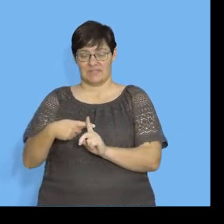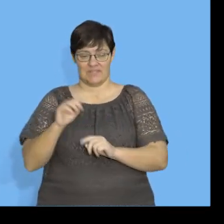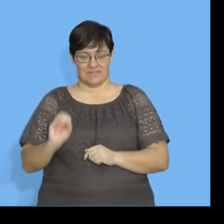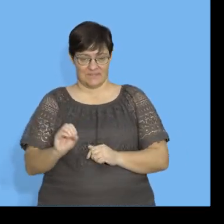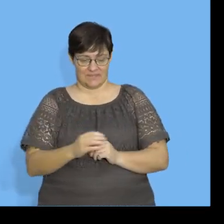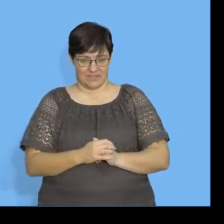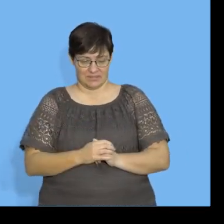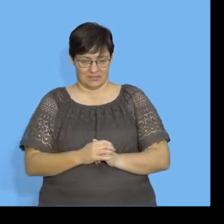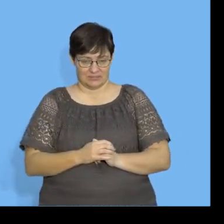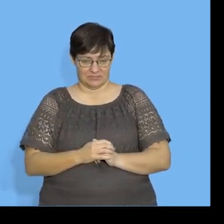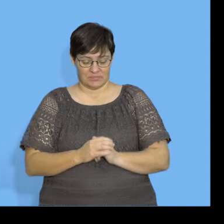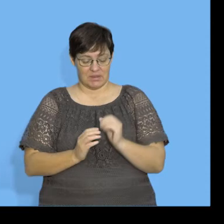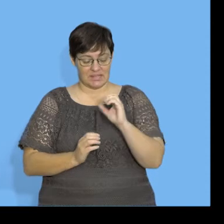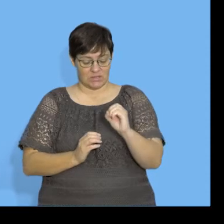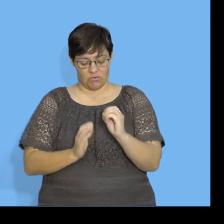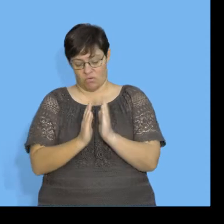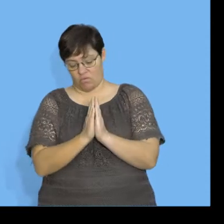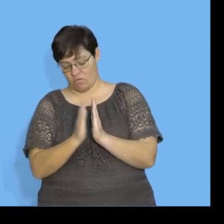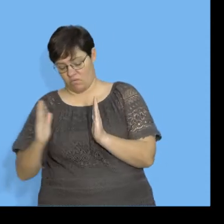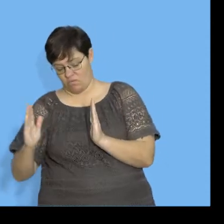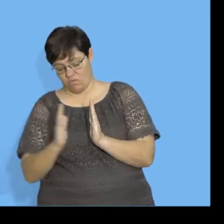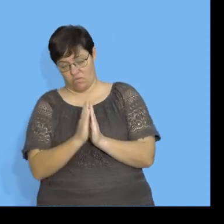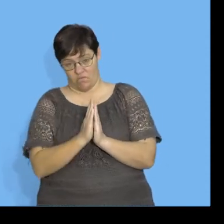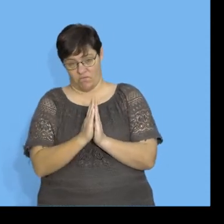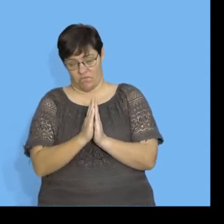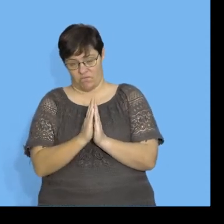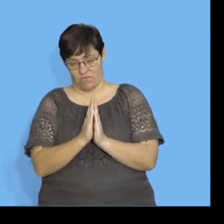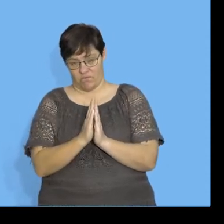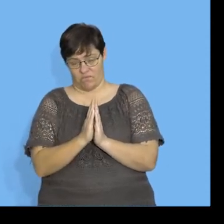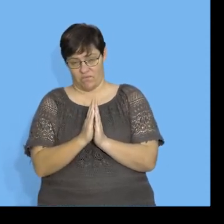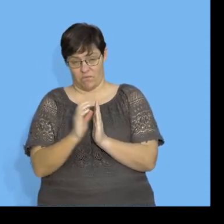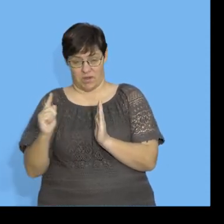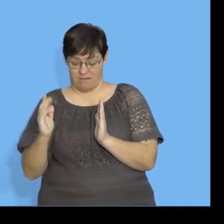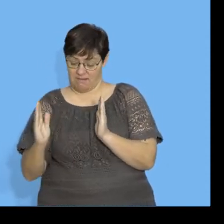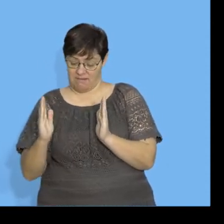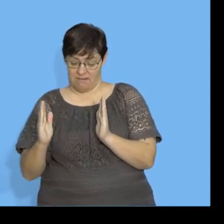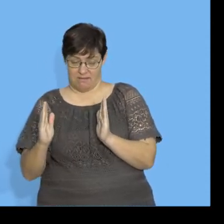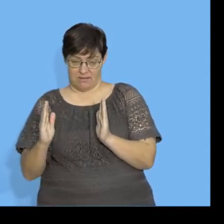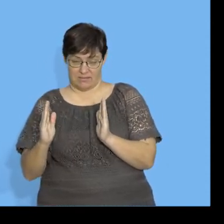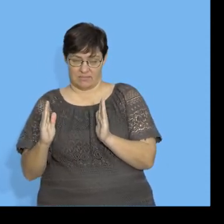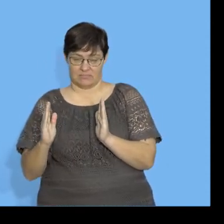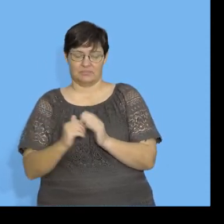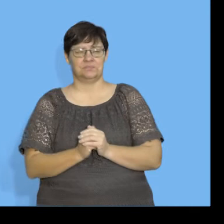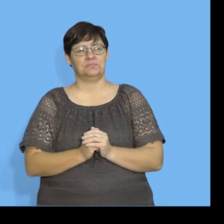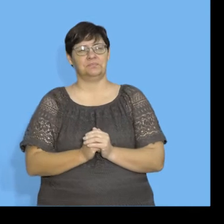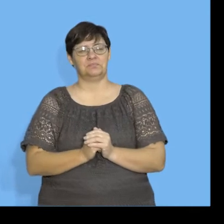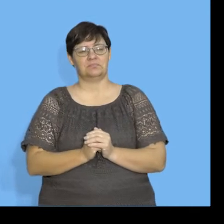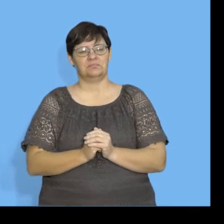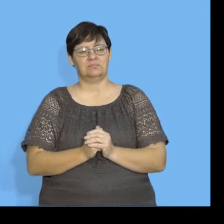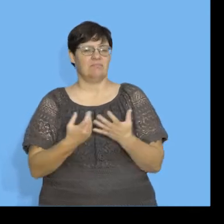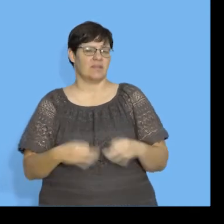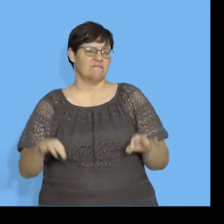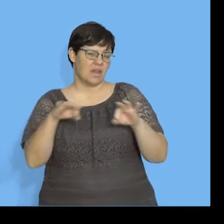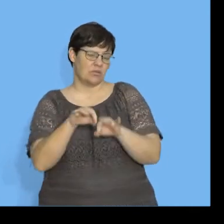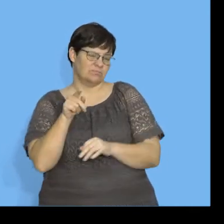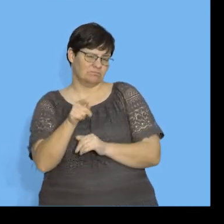is bigger than 0. Meaning, positive. So, it's a positive correlation. Okay. What is the